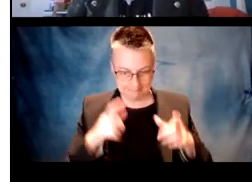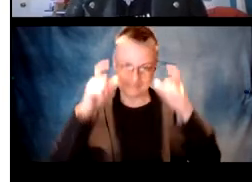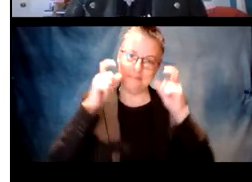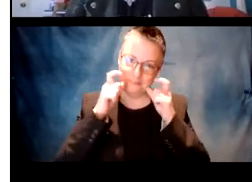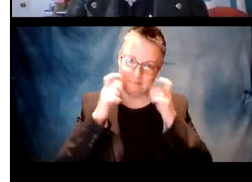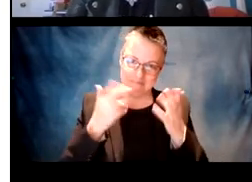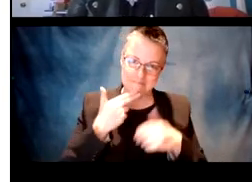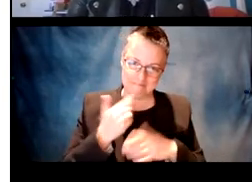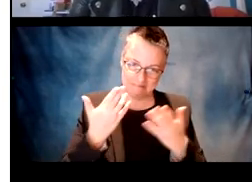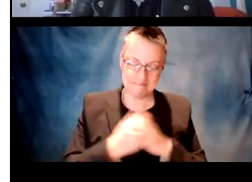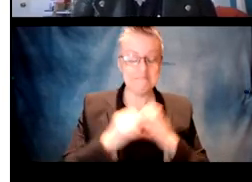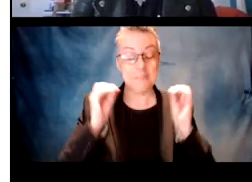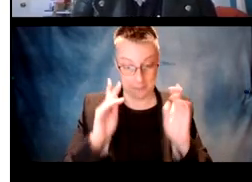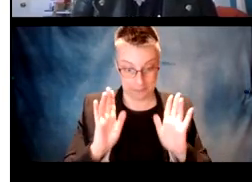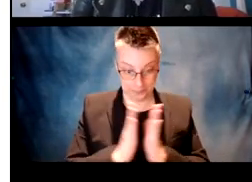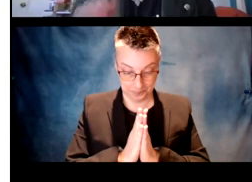So, all right.